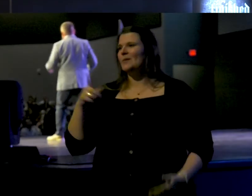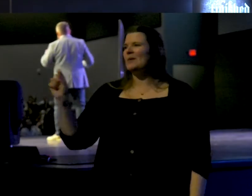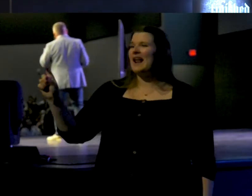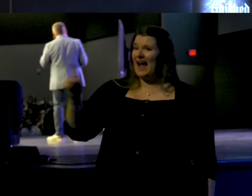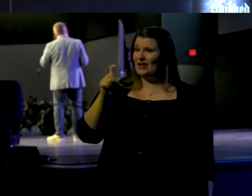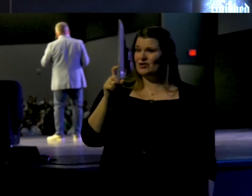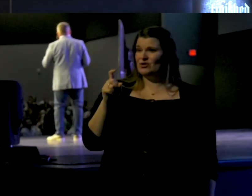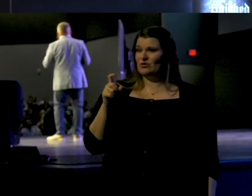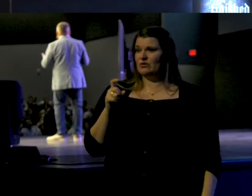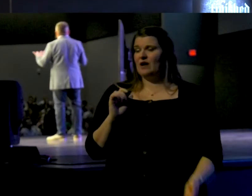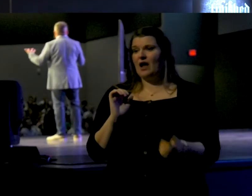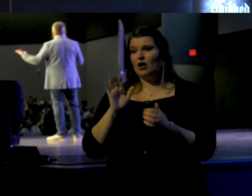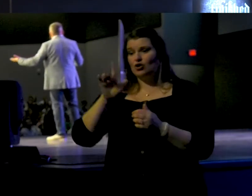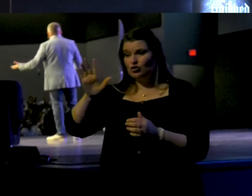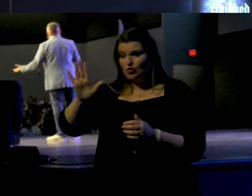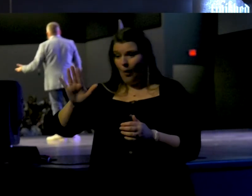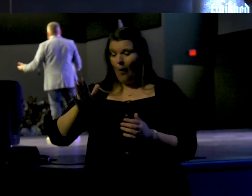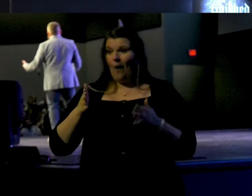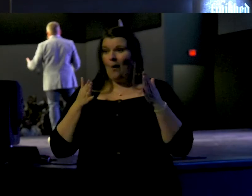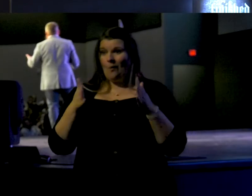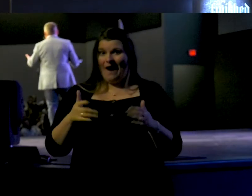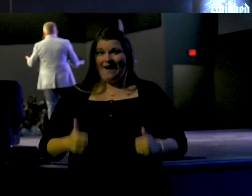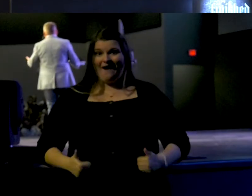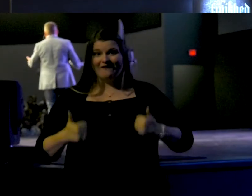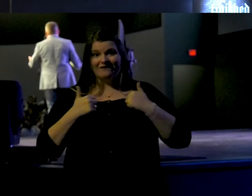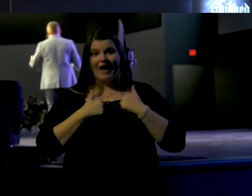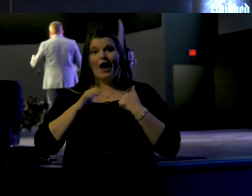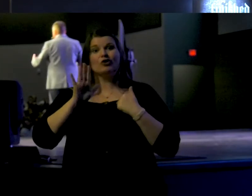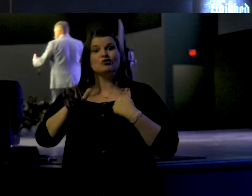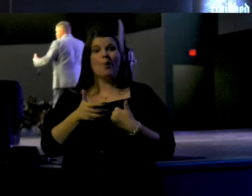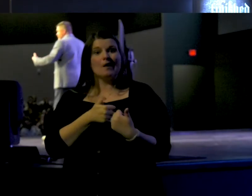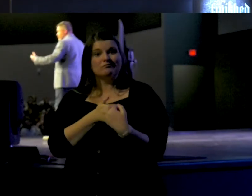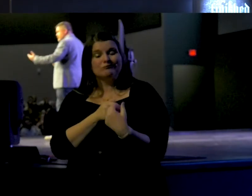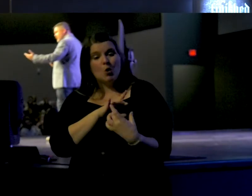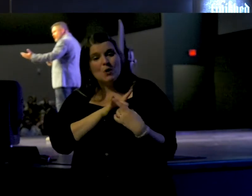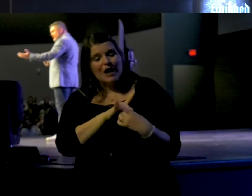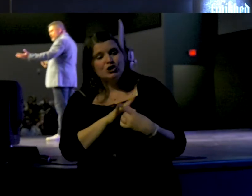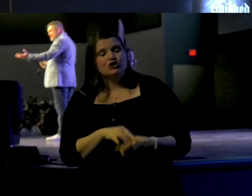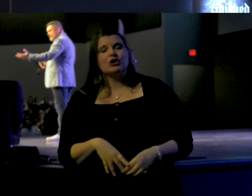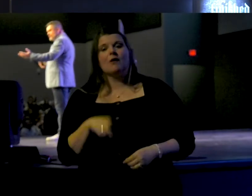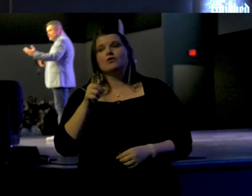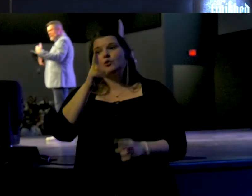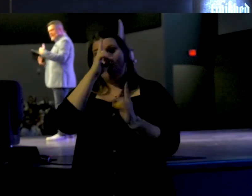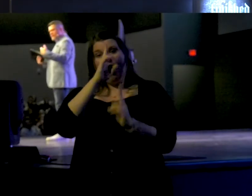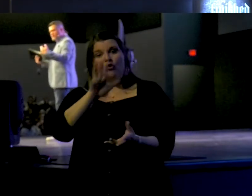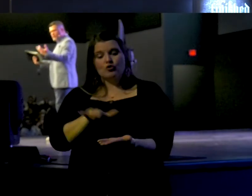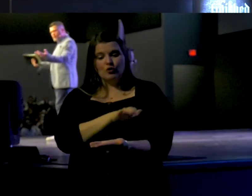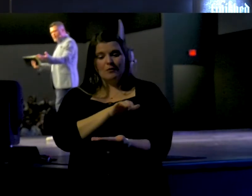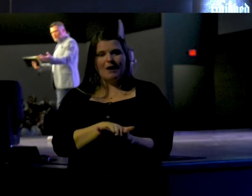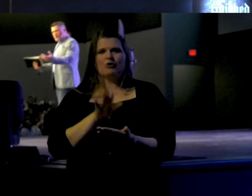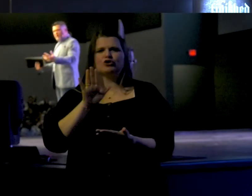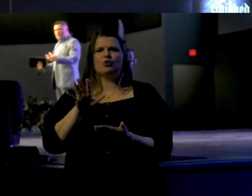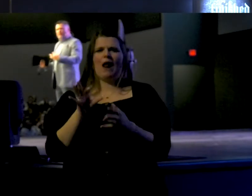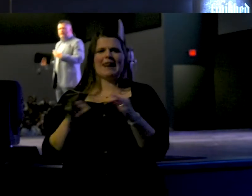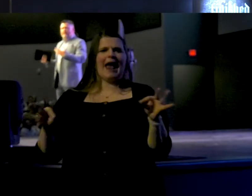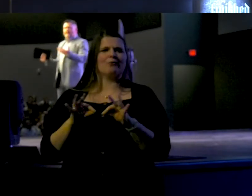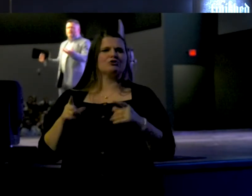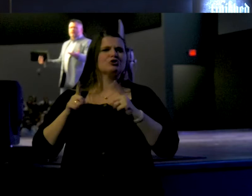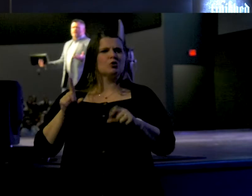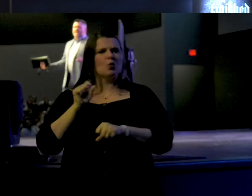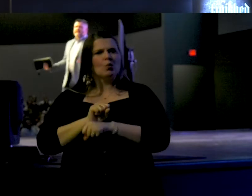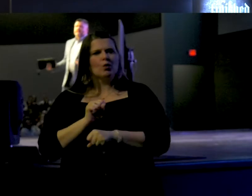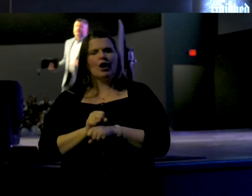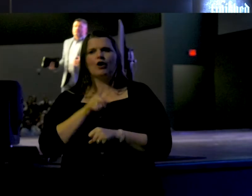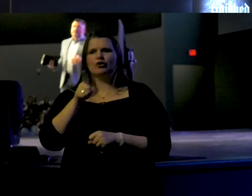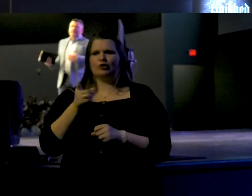question. Is the way you're currently living your life, your dating relationships, the way in which you're honoring your marriage, your language at work, the way you're